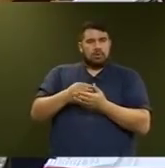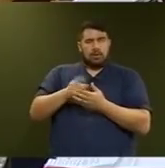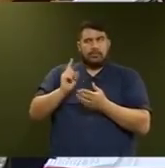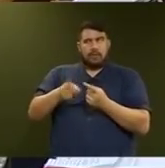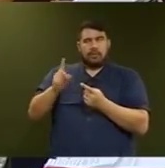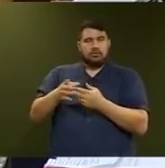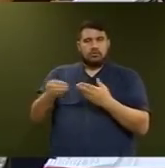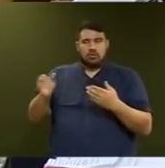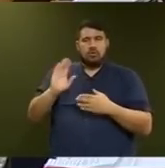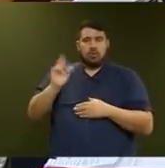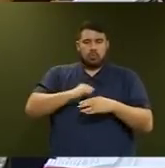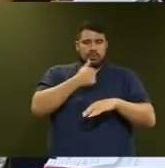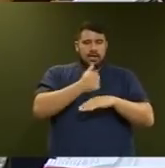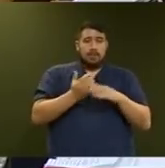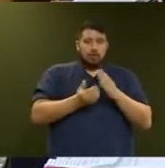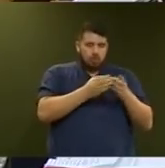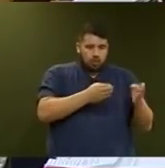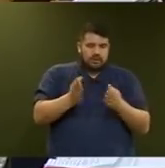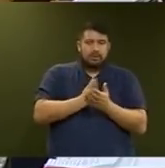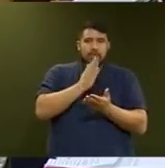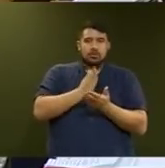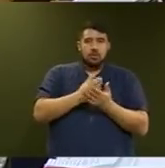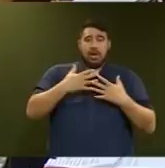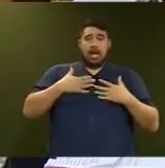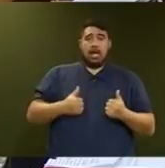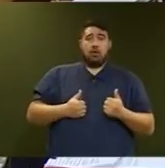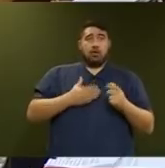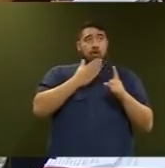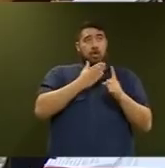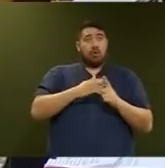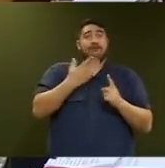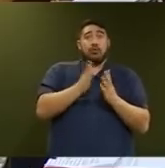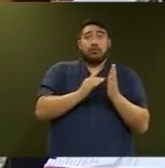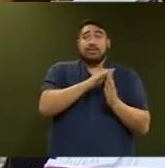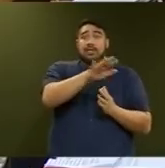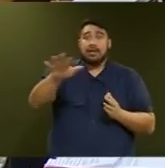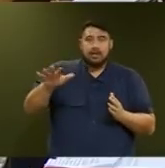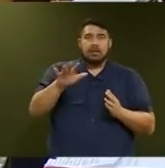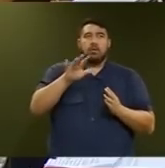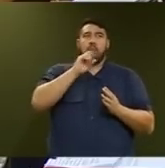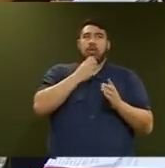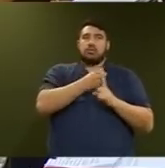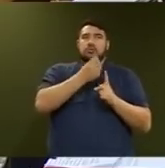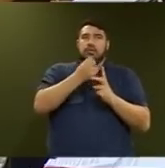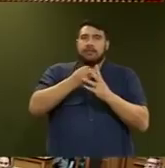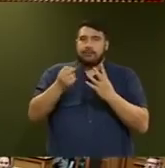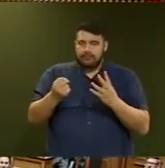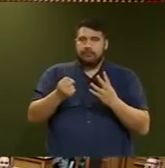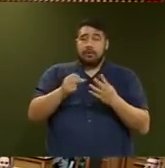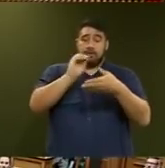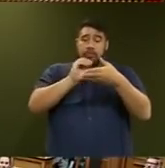health dollars are delivering improved health outcomes for New Zealanders. Those measures will be taken to Cabinet in due course.